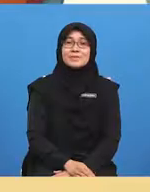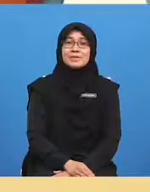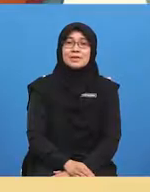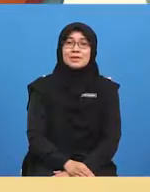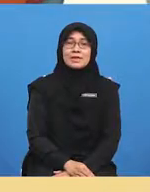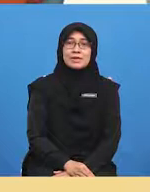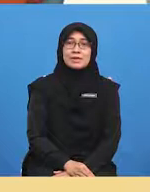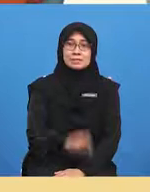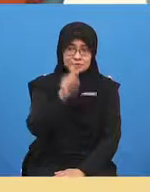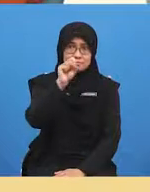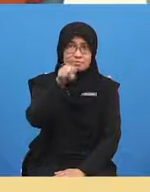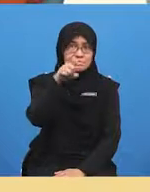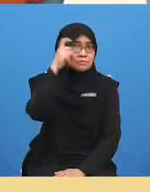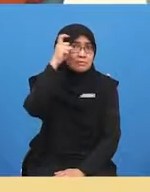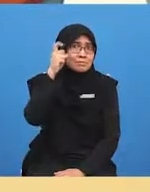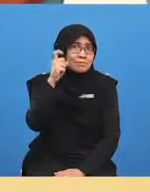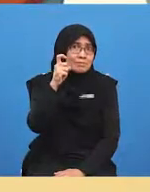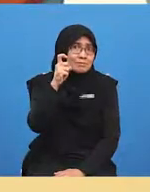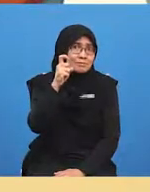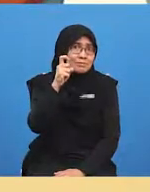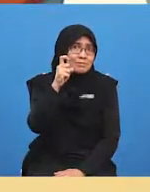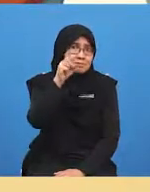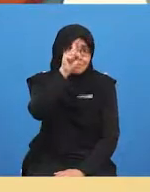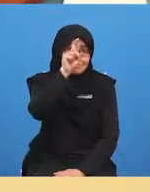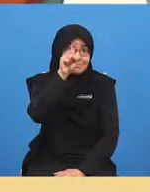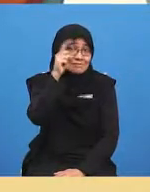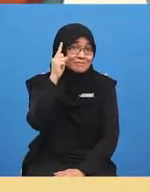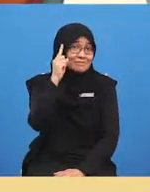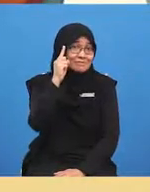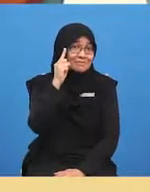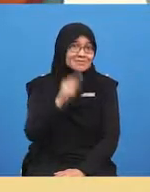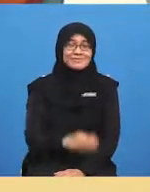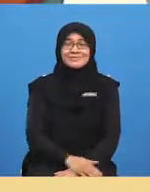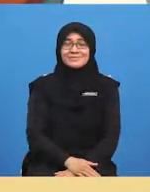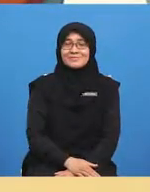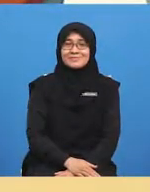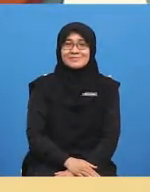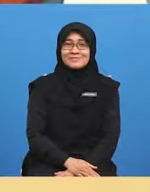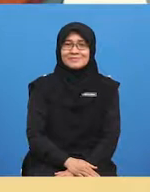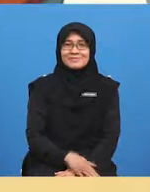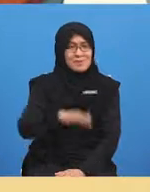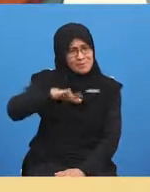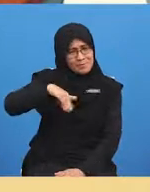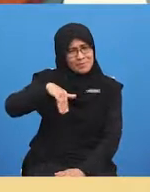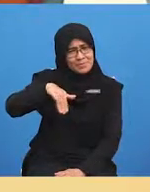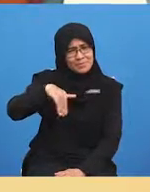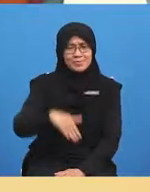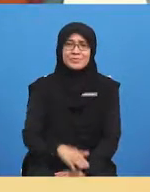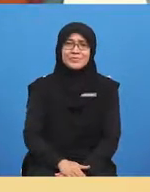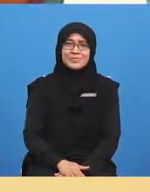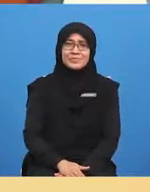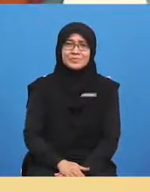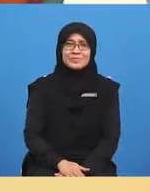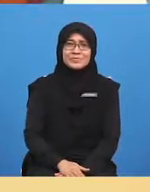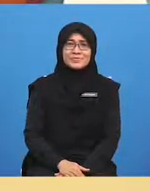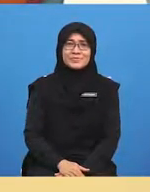can you guess hmm oh not yet all right i'll put